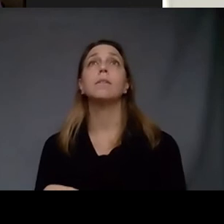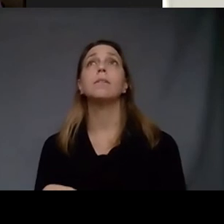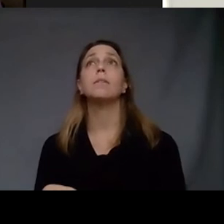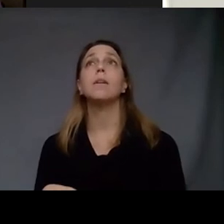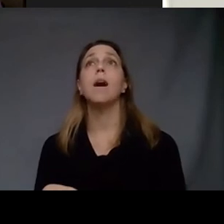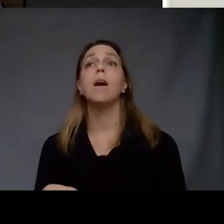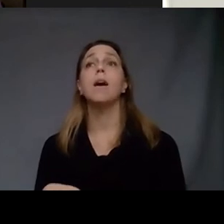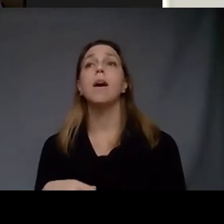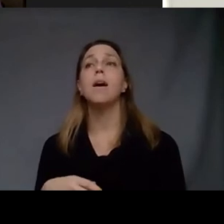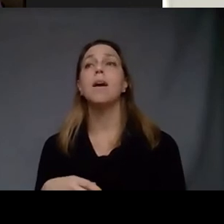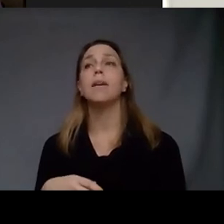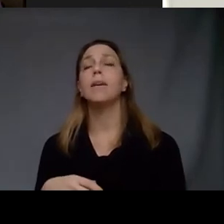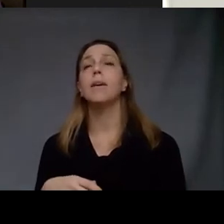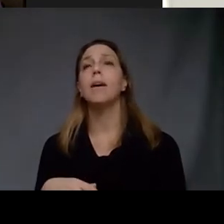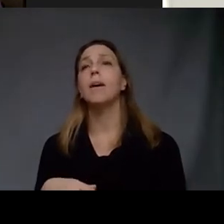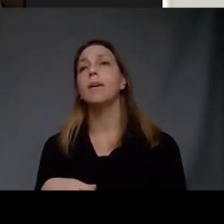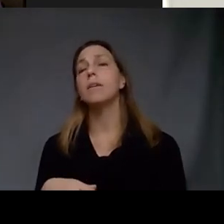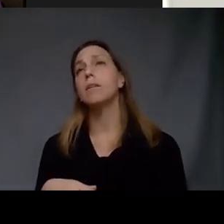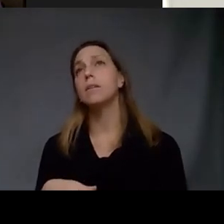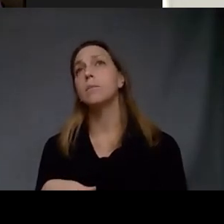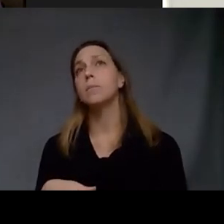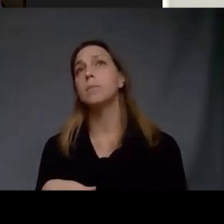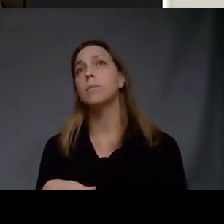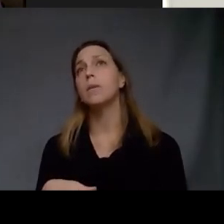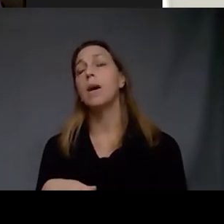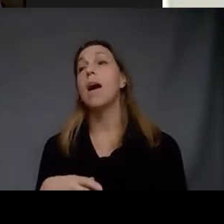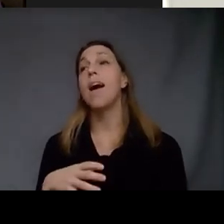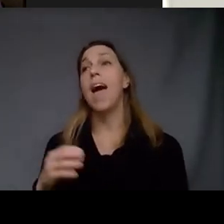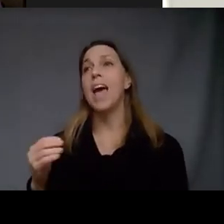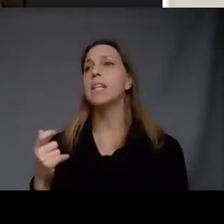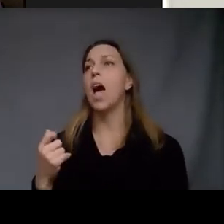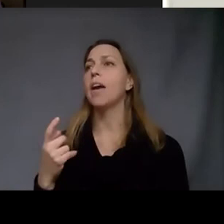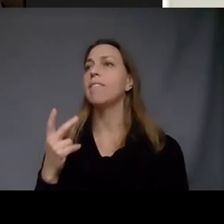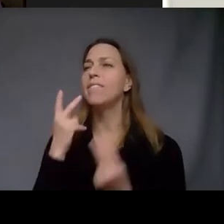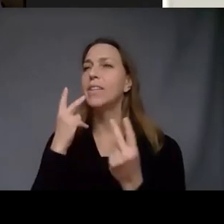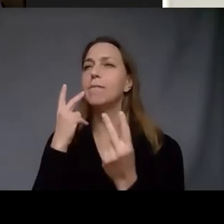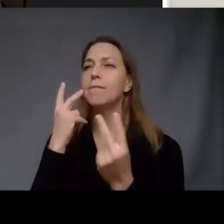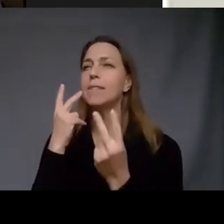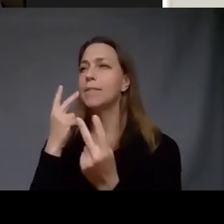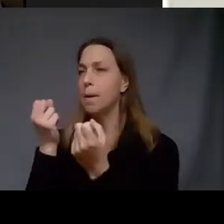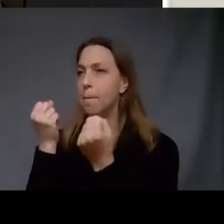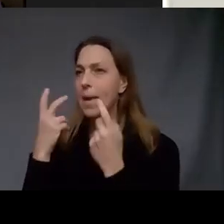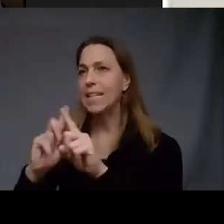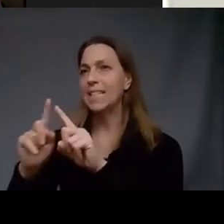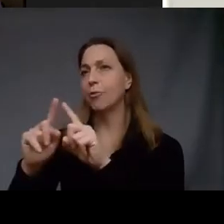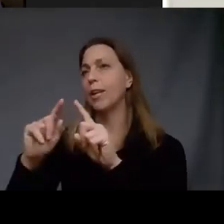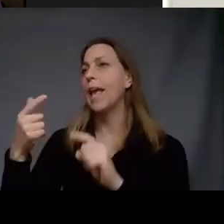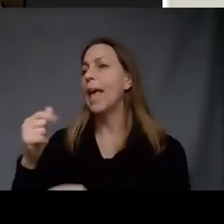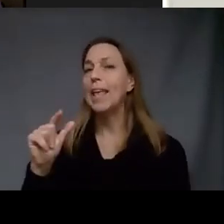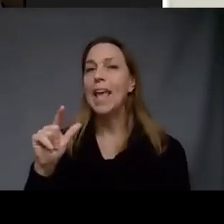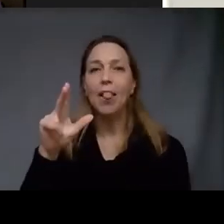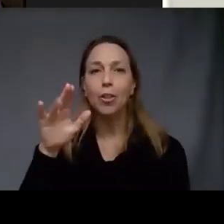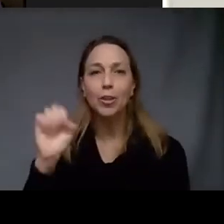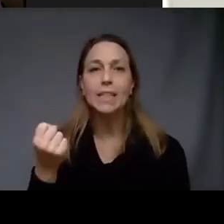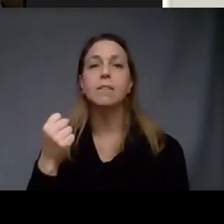I just have to say that and I go to lots of galleries and museums